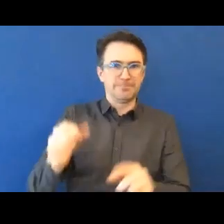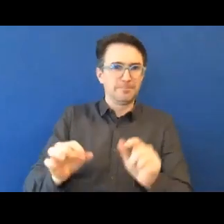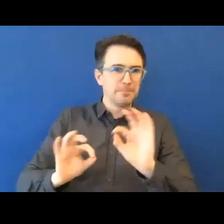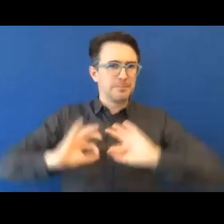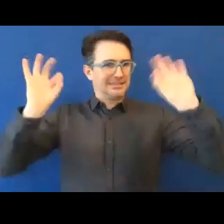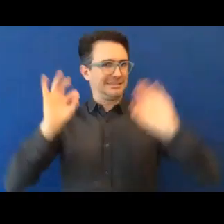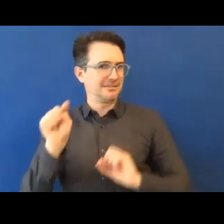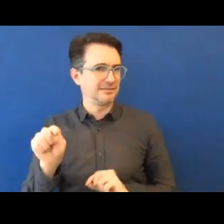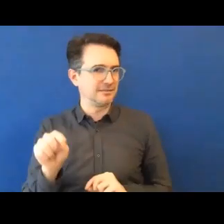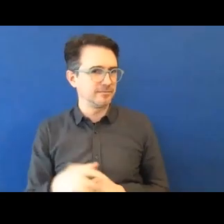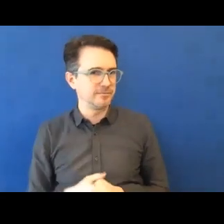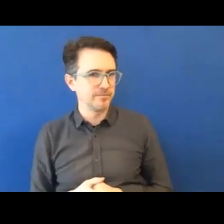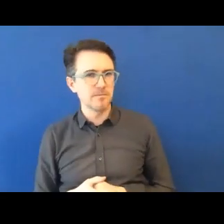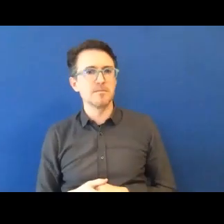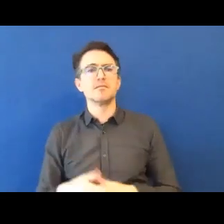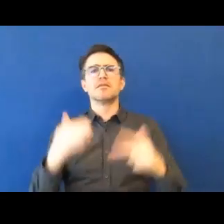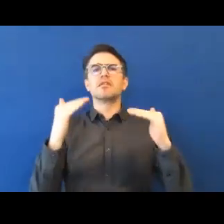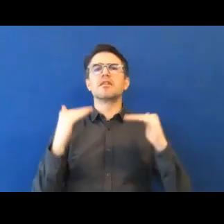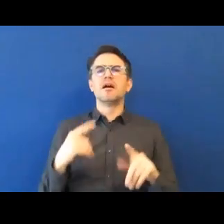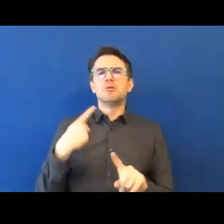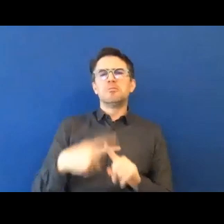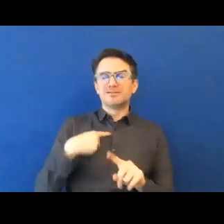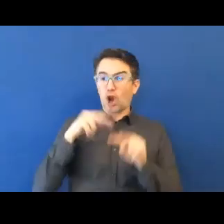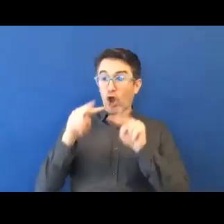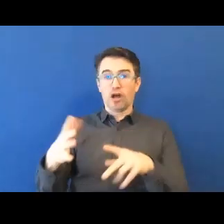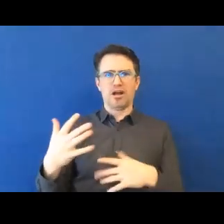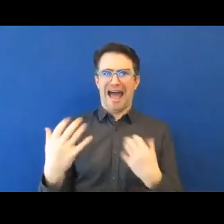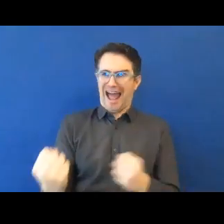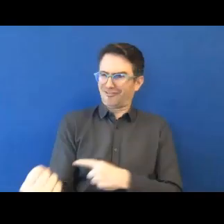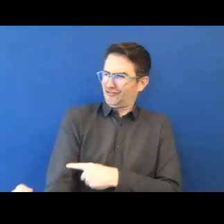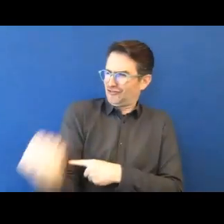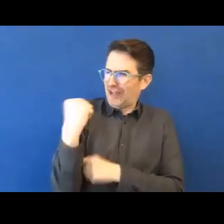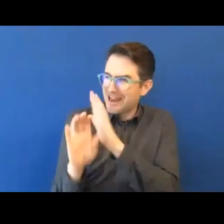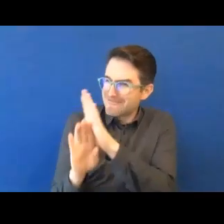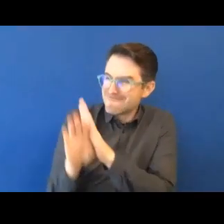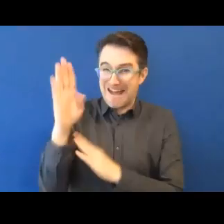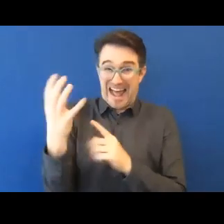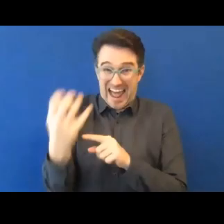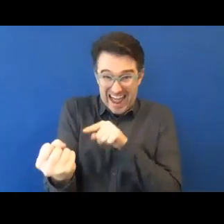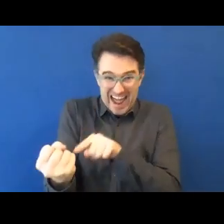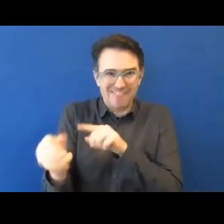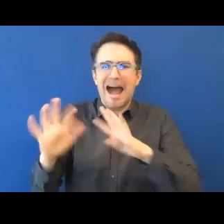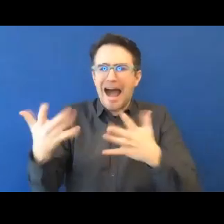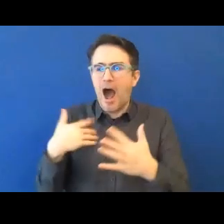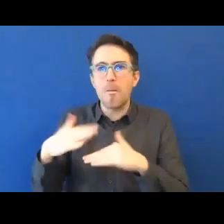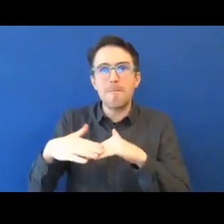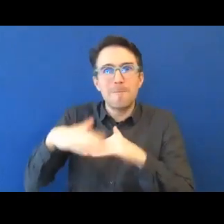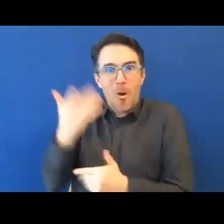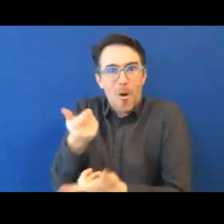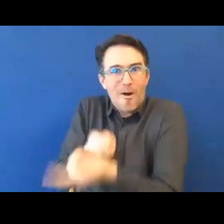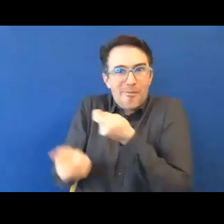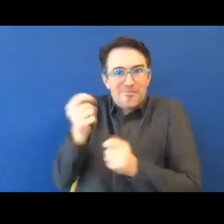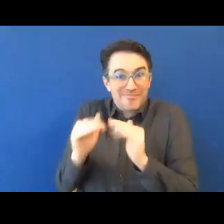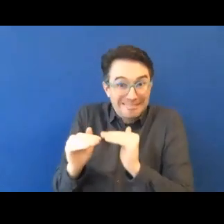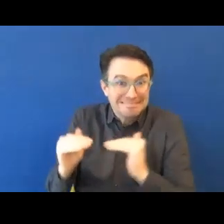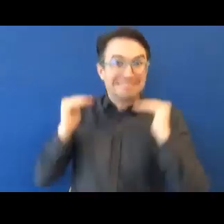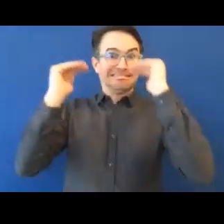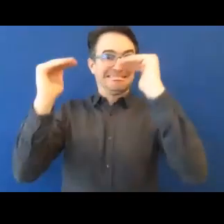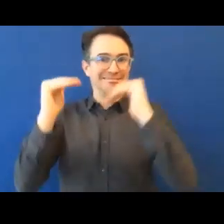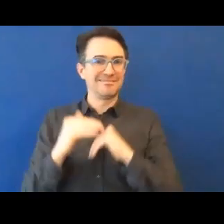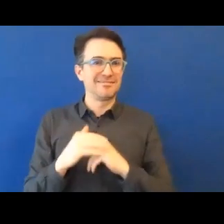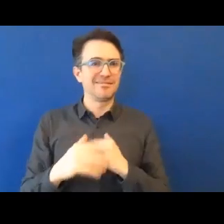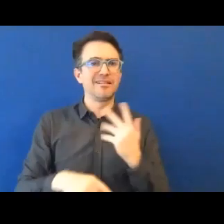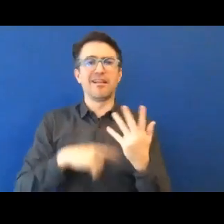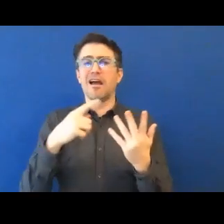adjustments. A very popular adjustment is workplace environment flexibility. So being able to block out